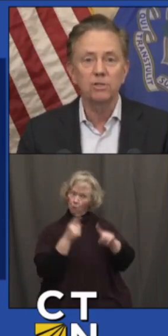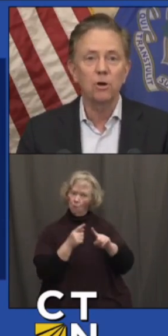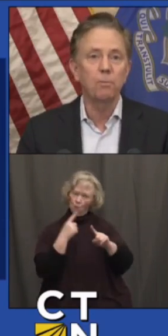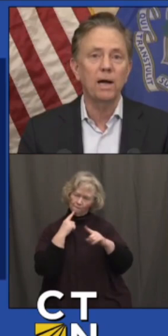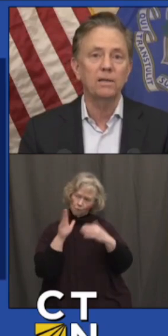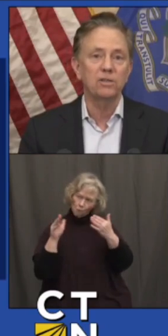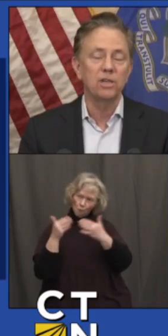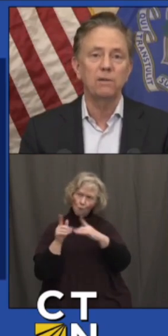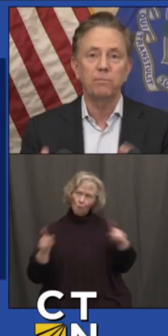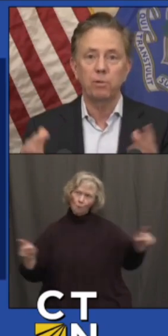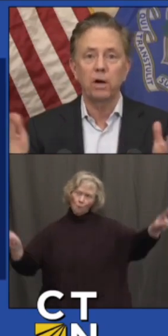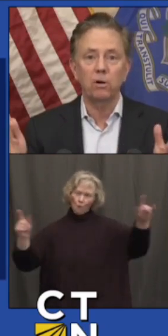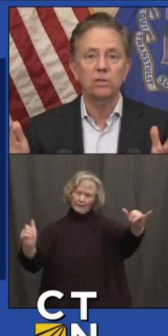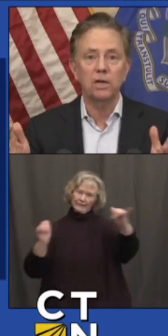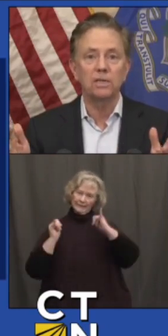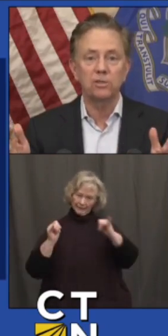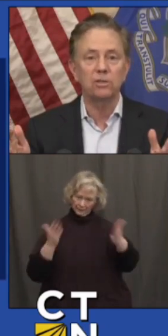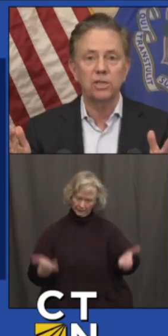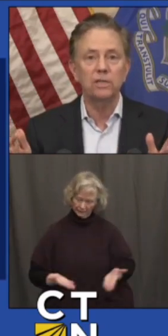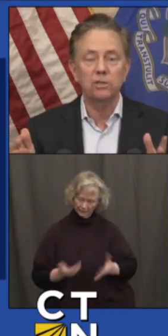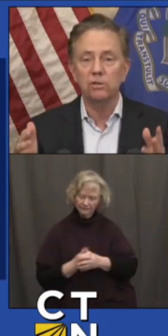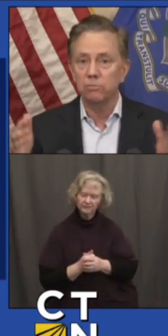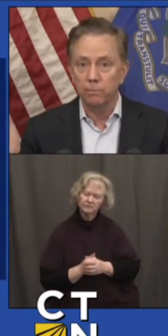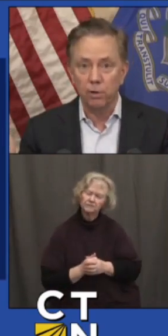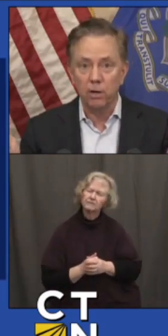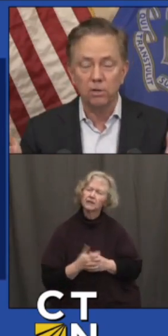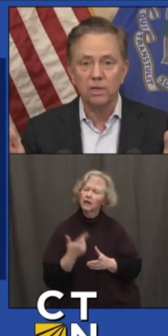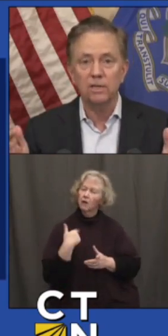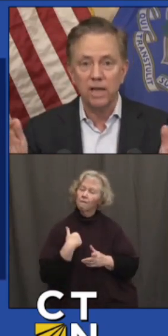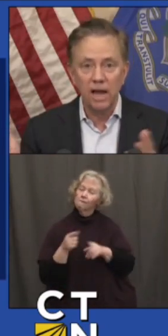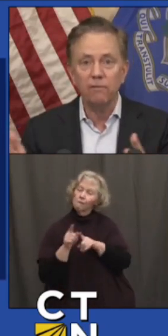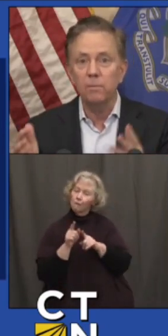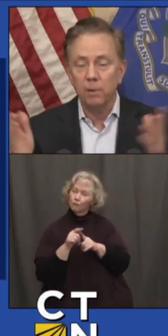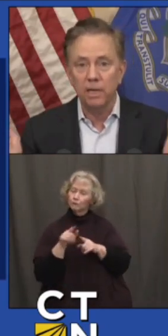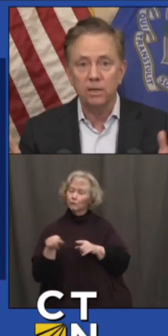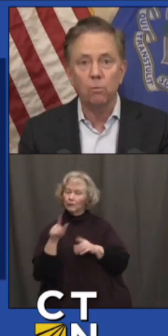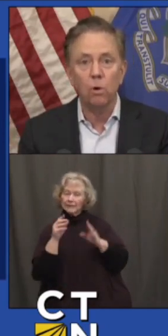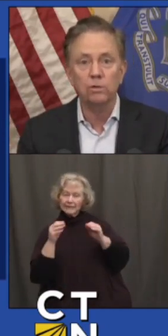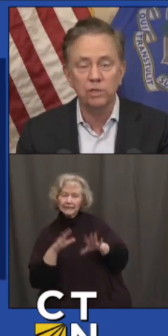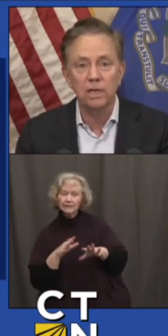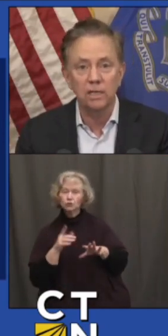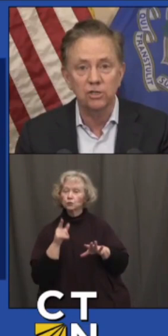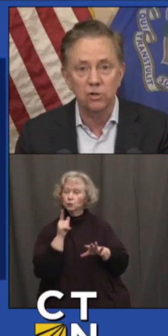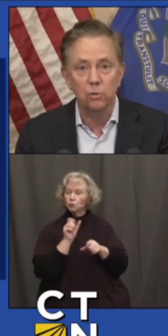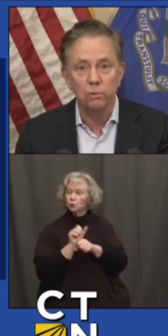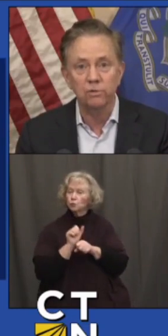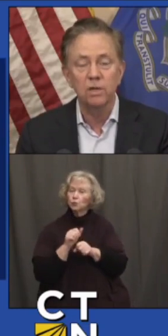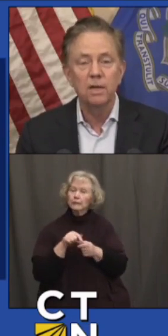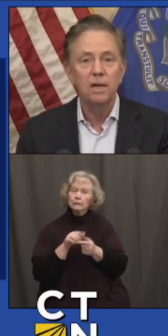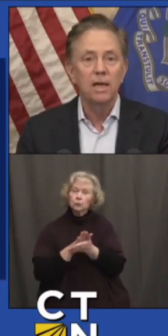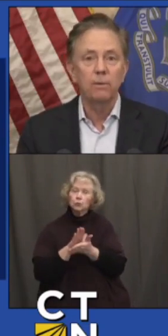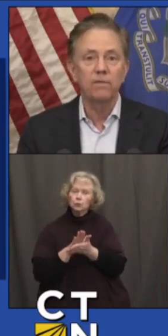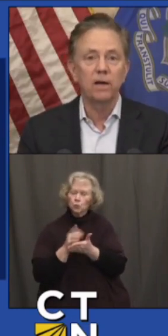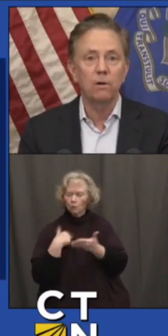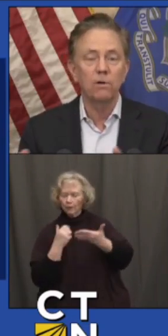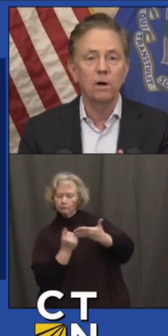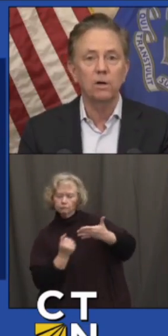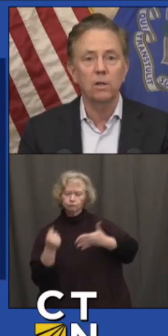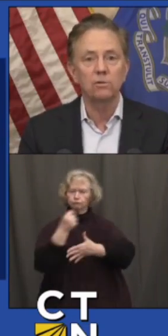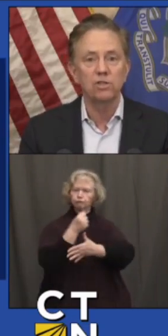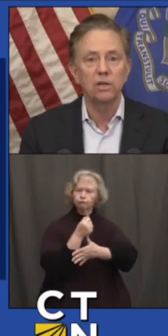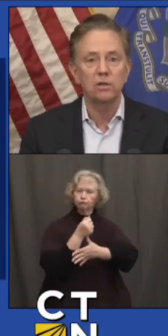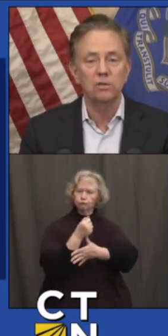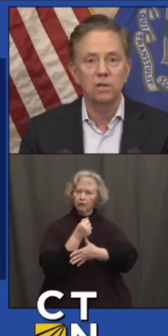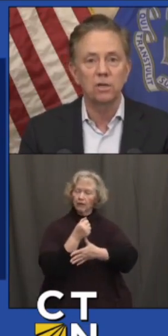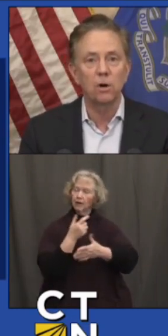And I was so proud to see we've prioritized our teachers. We've prioritized everybody that works in the schools. And we've got over